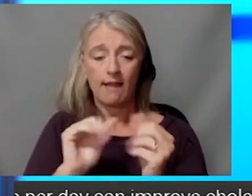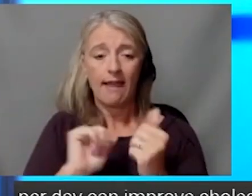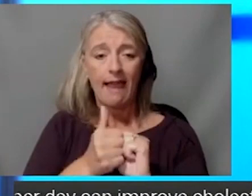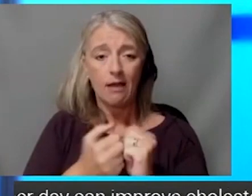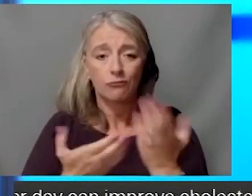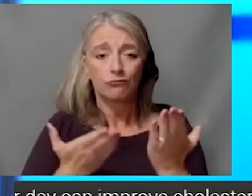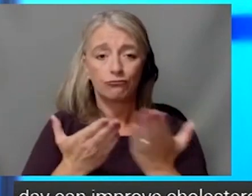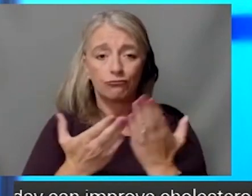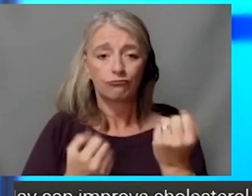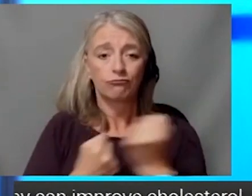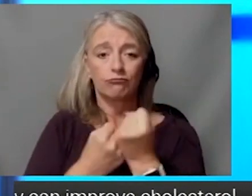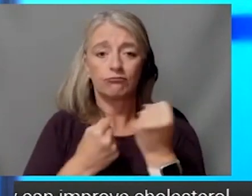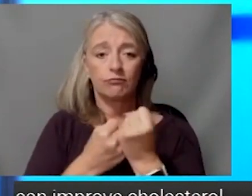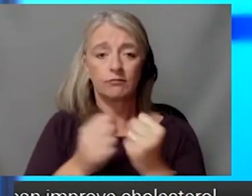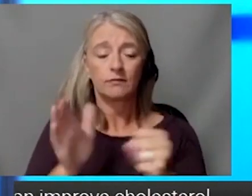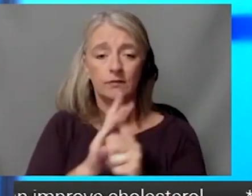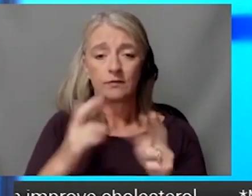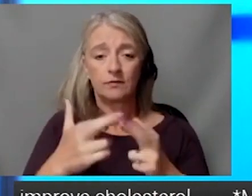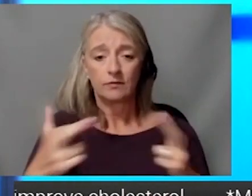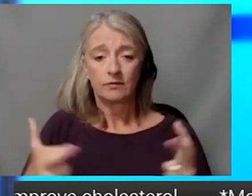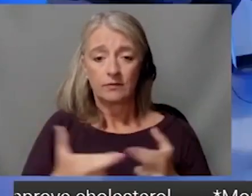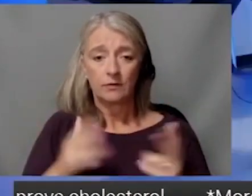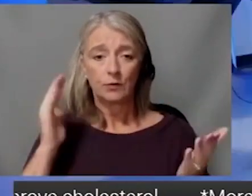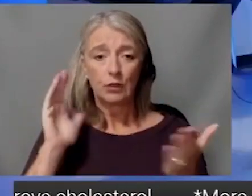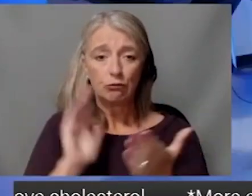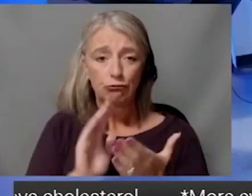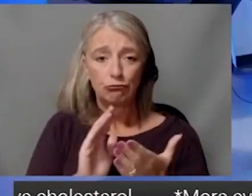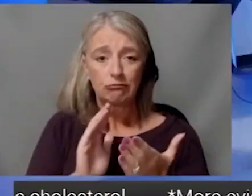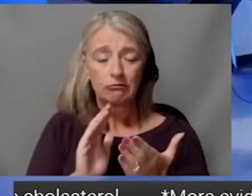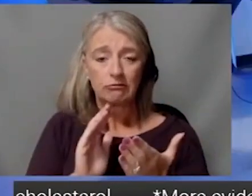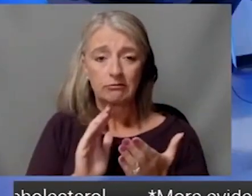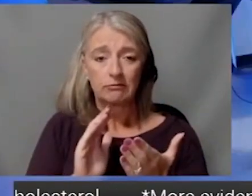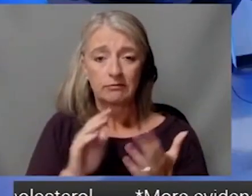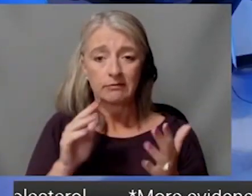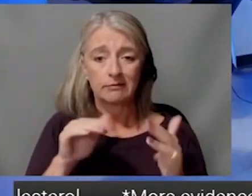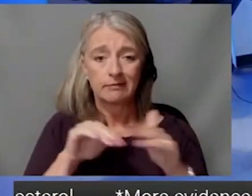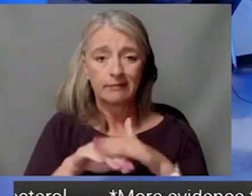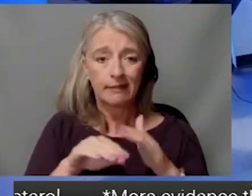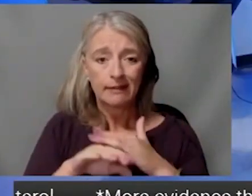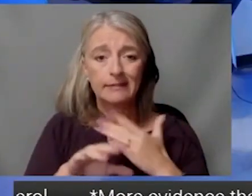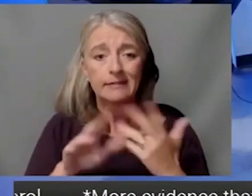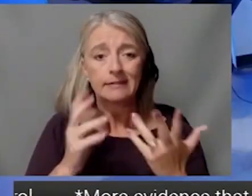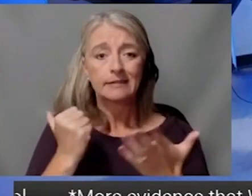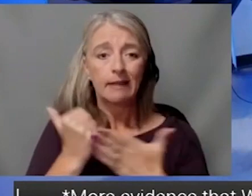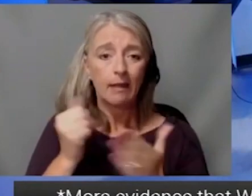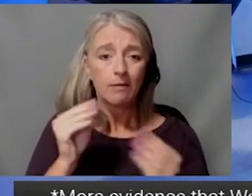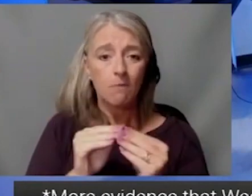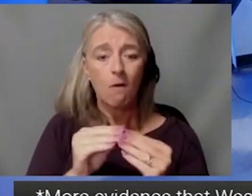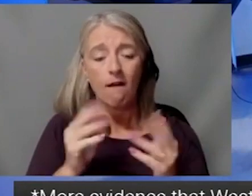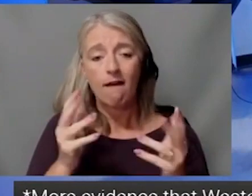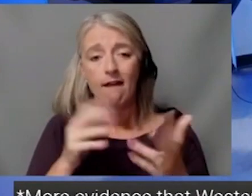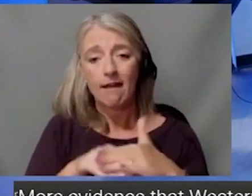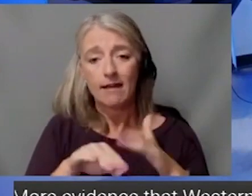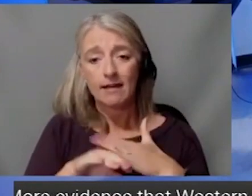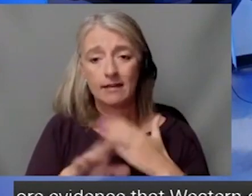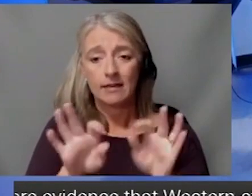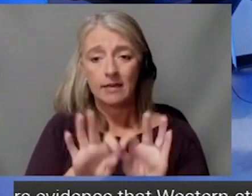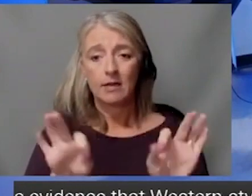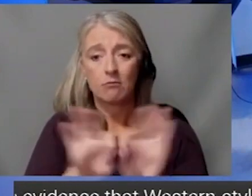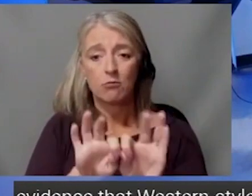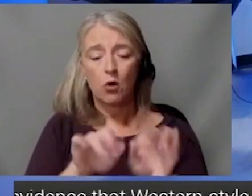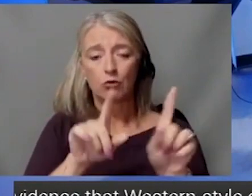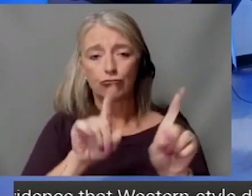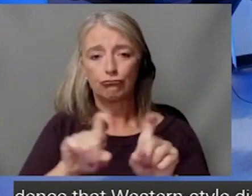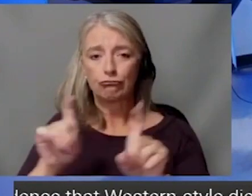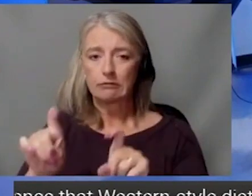specifically reduce disparities in our patient population. We've never had a conversation about cancer without talking about the importance of screenings. That is always number